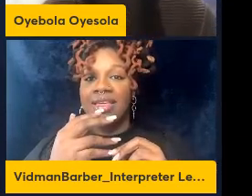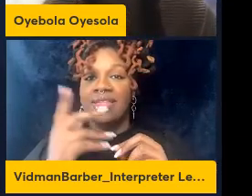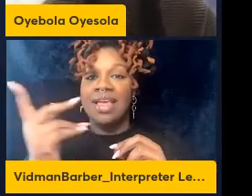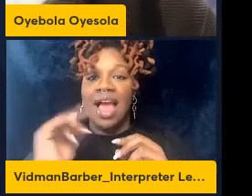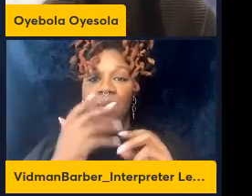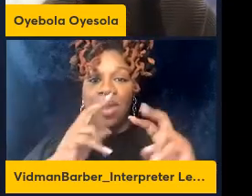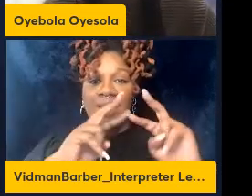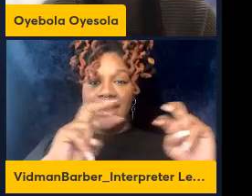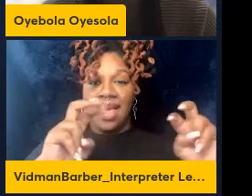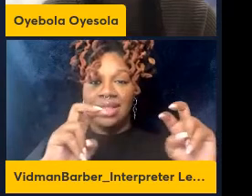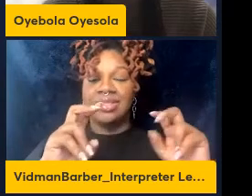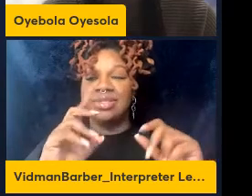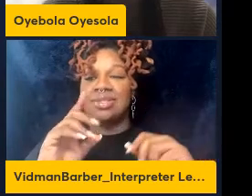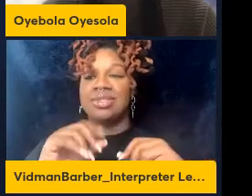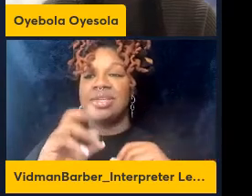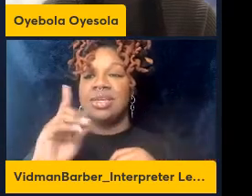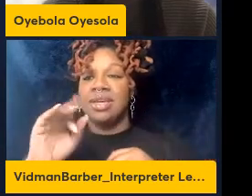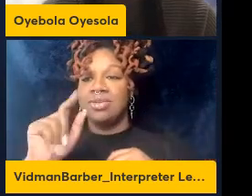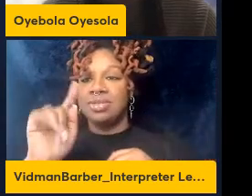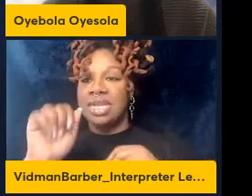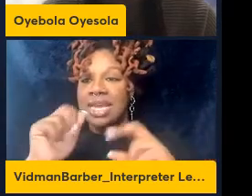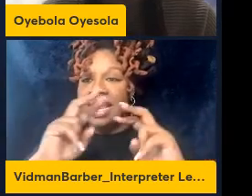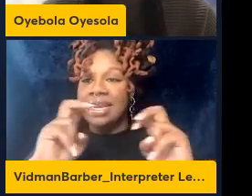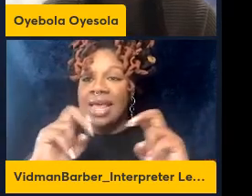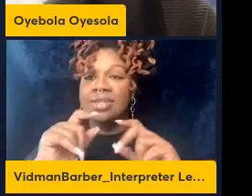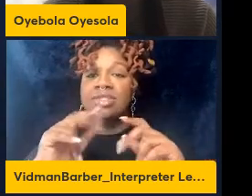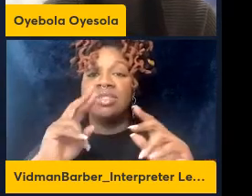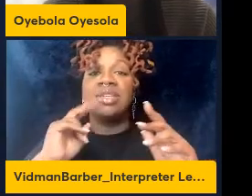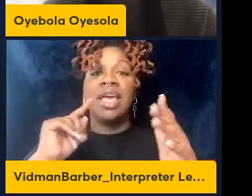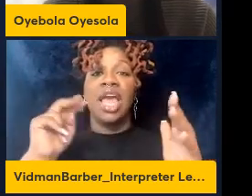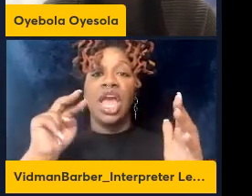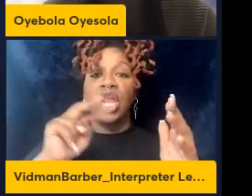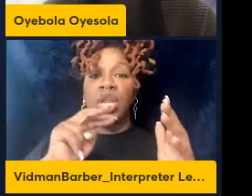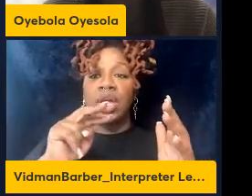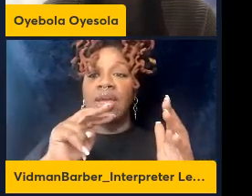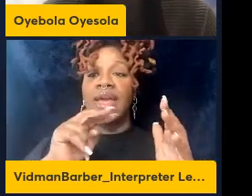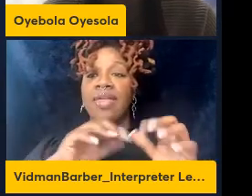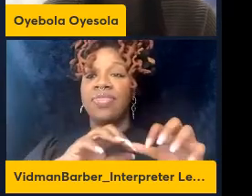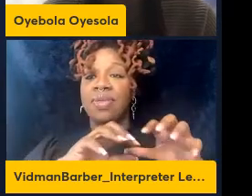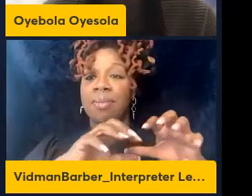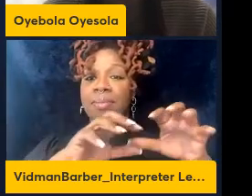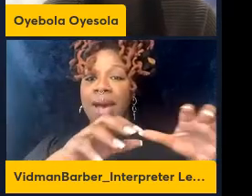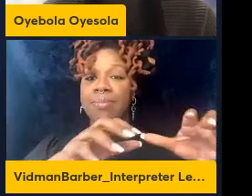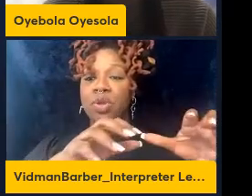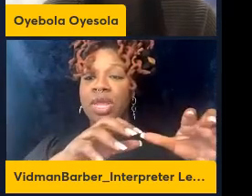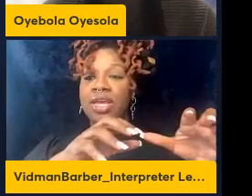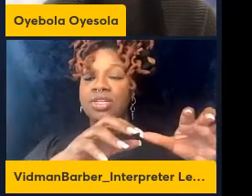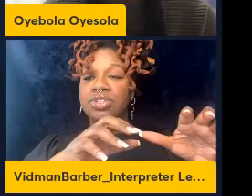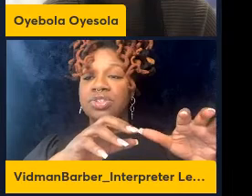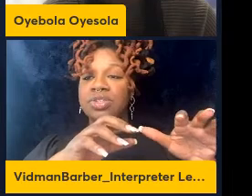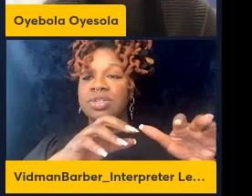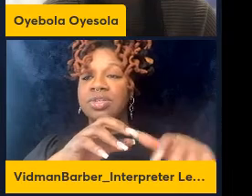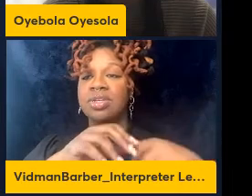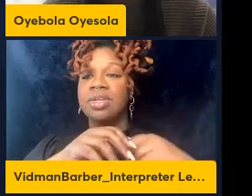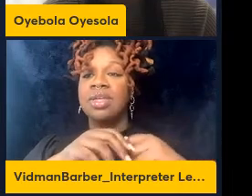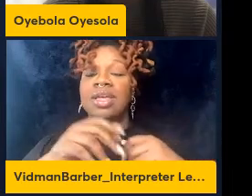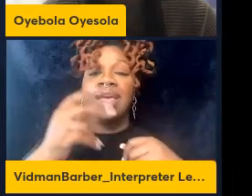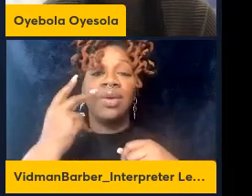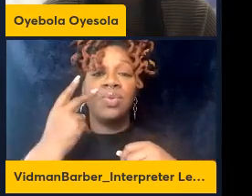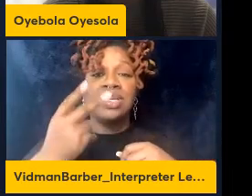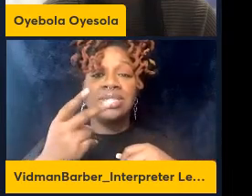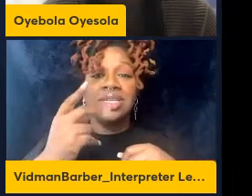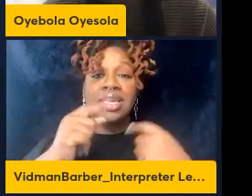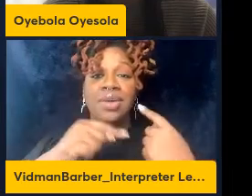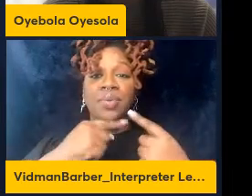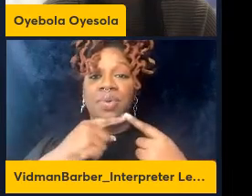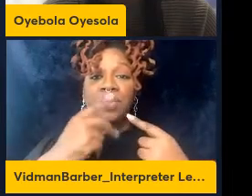analysis and look at this population in a more rigorous fashion and what we see indeed is that when we look